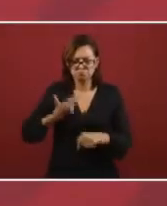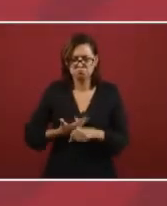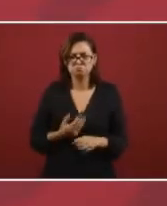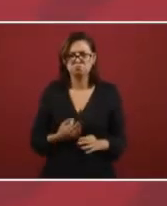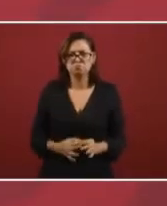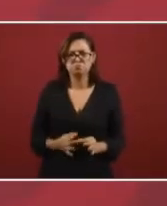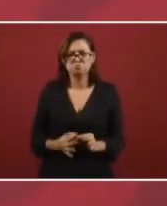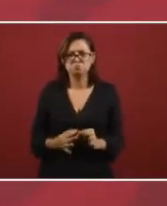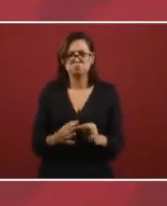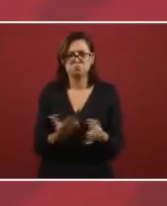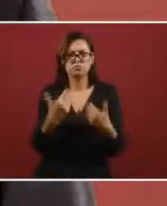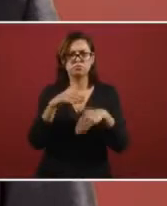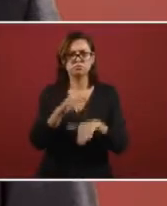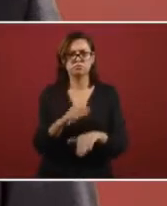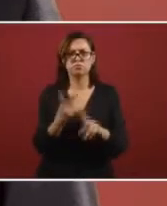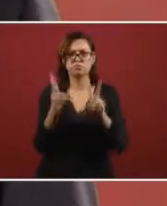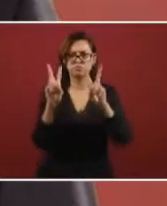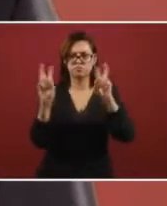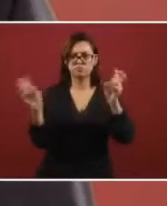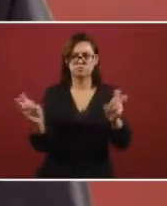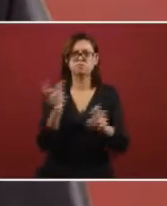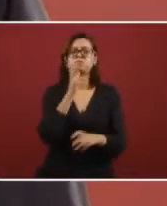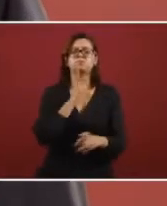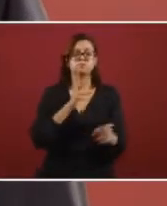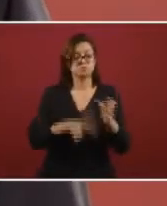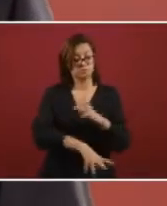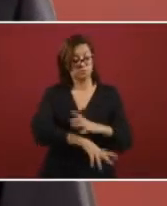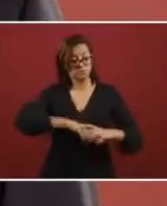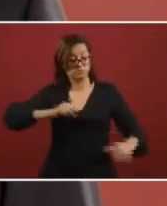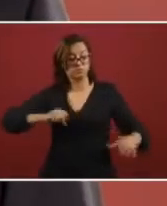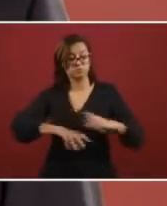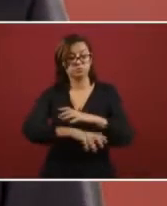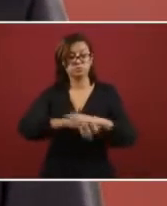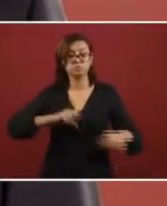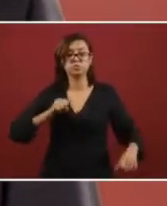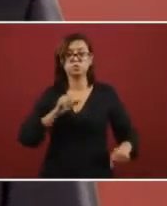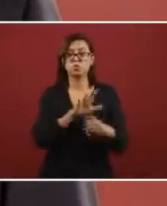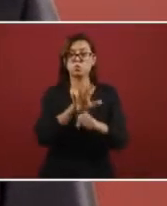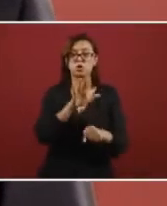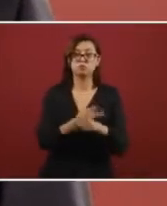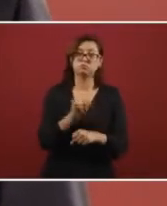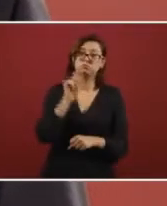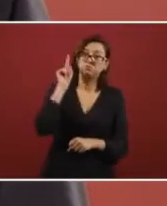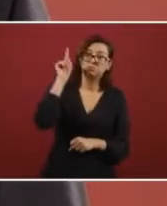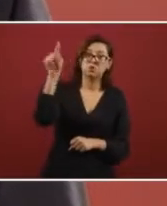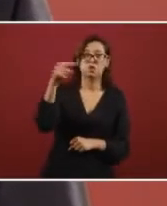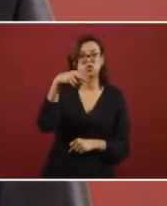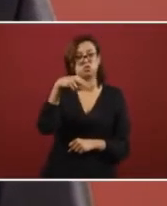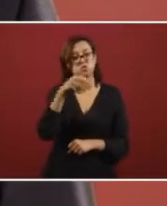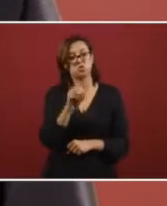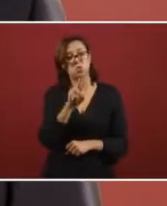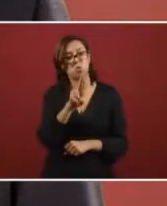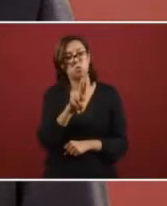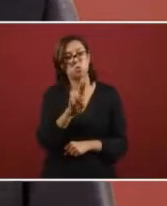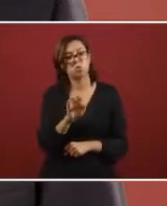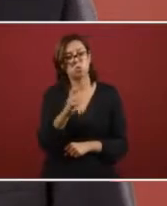and responsible when it comes to exploration in petroleum is Noruegas.